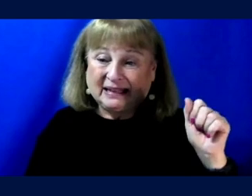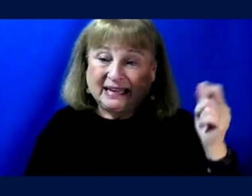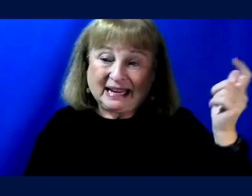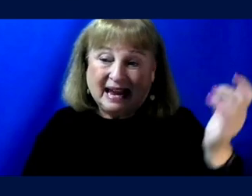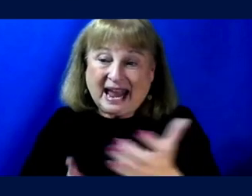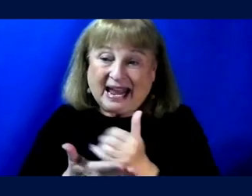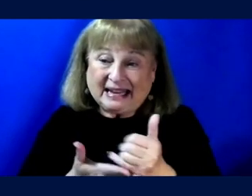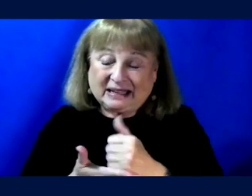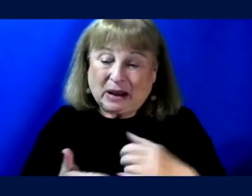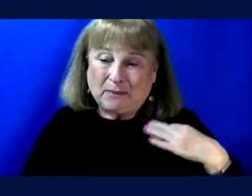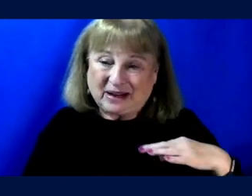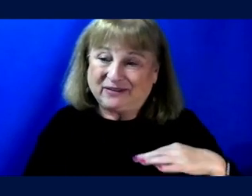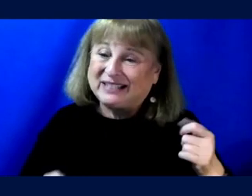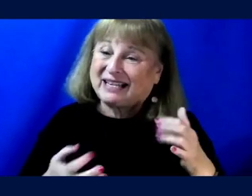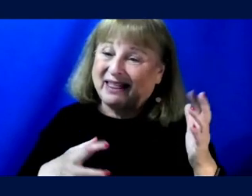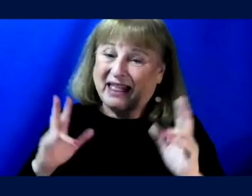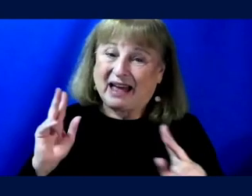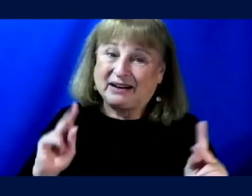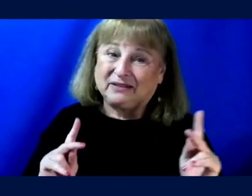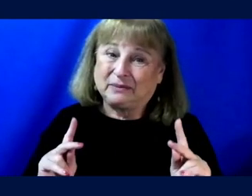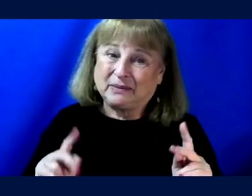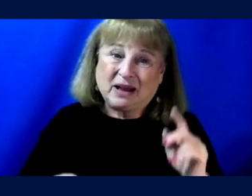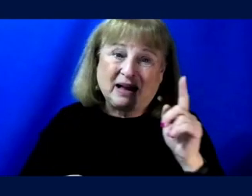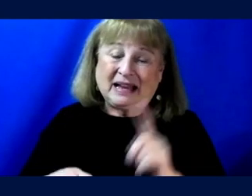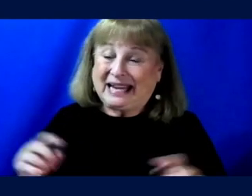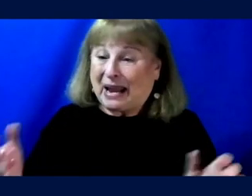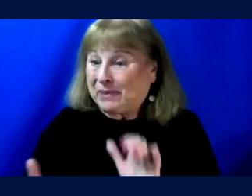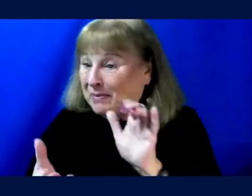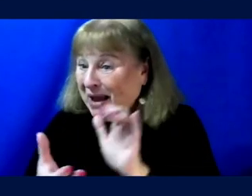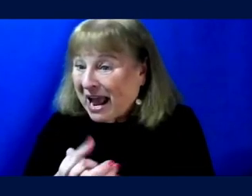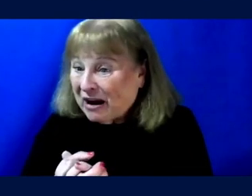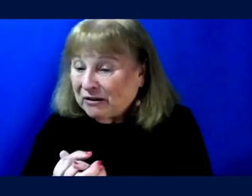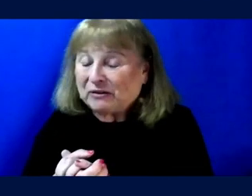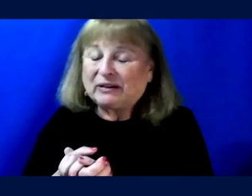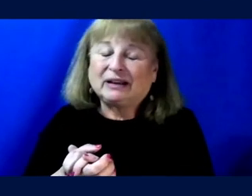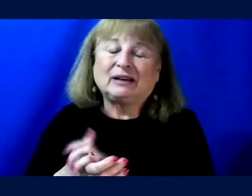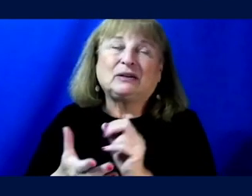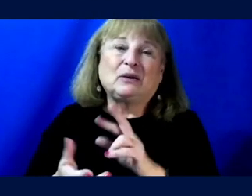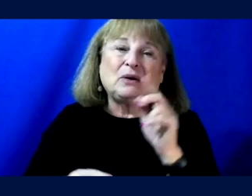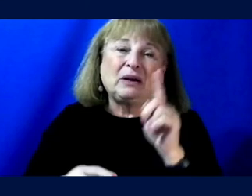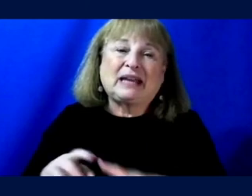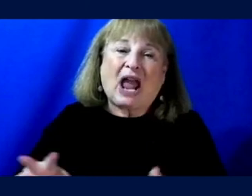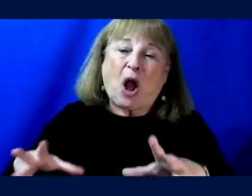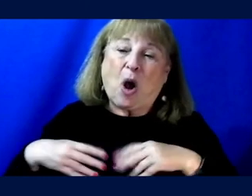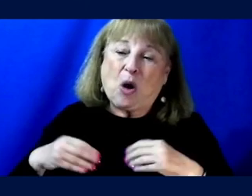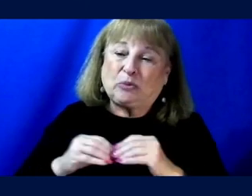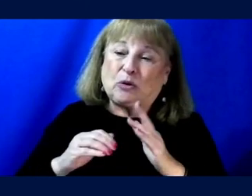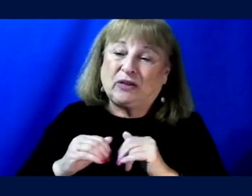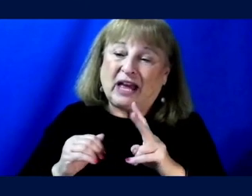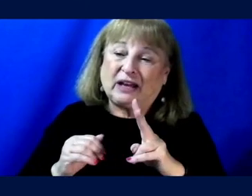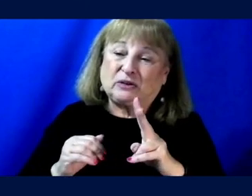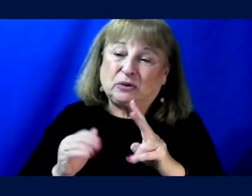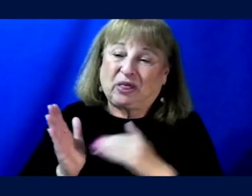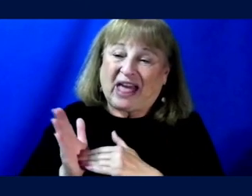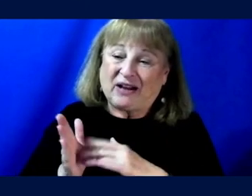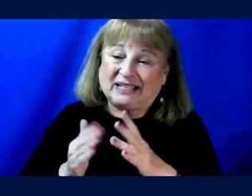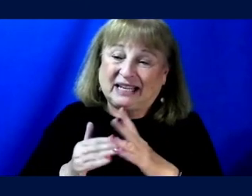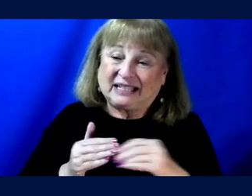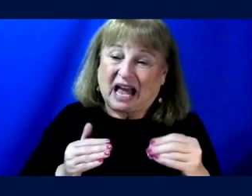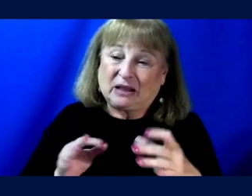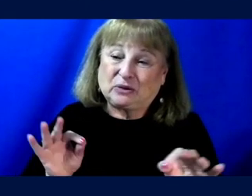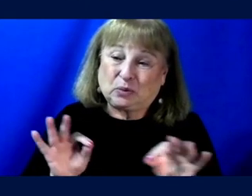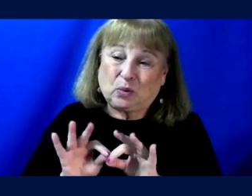uh, a lot of folks, uh, cannot be married, uh, or cannot own more than $2,000 worth of,